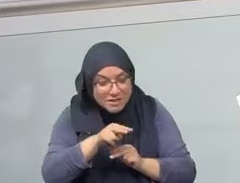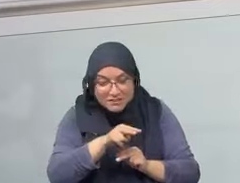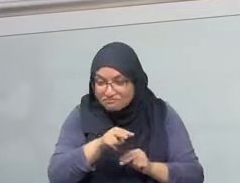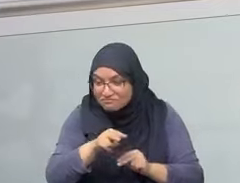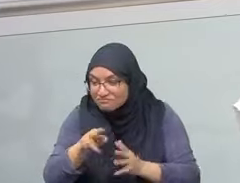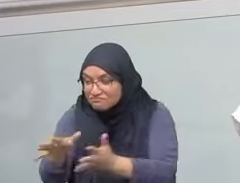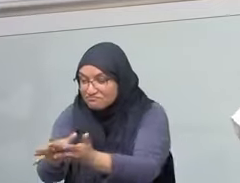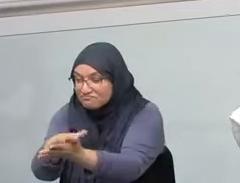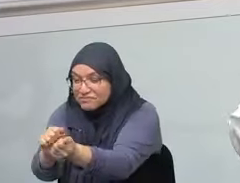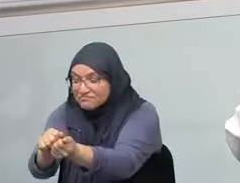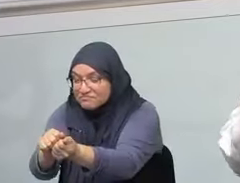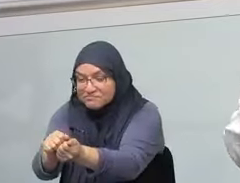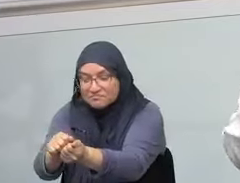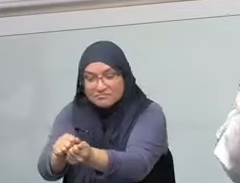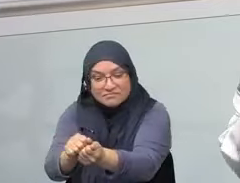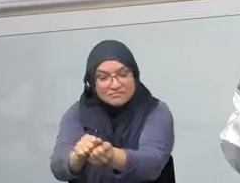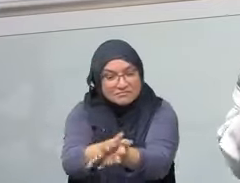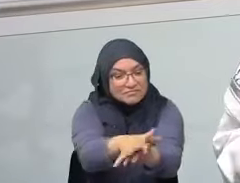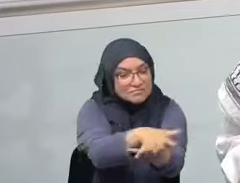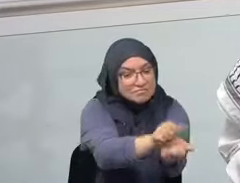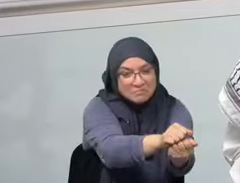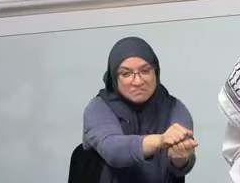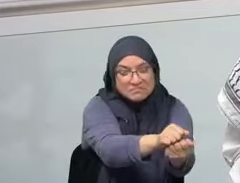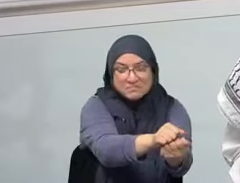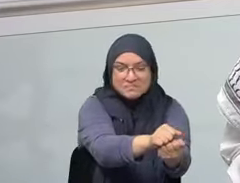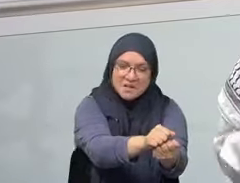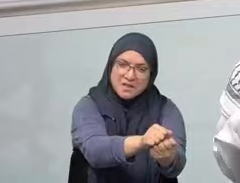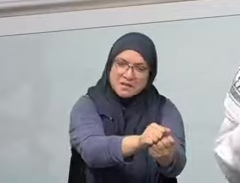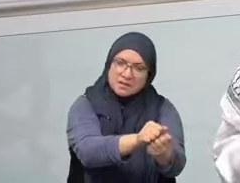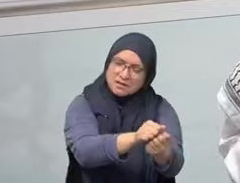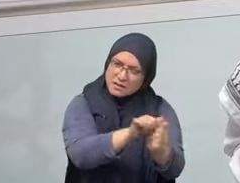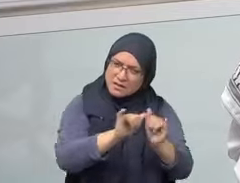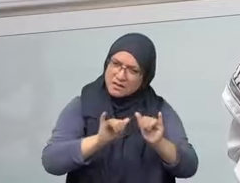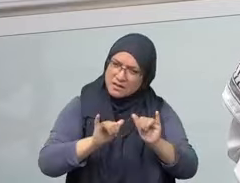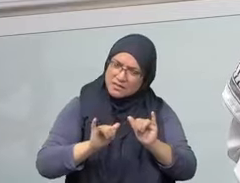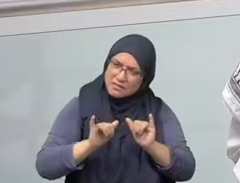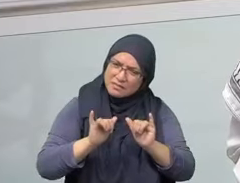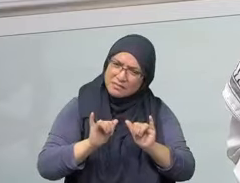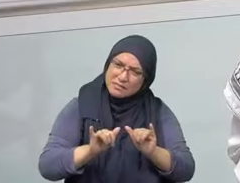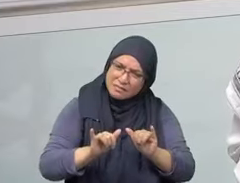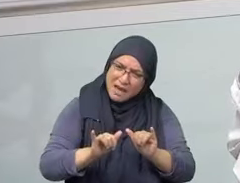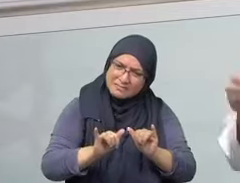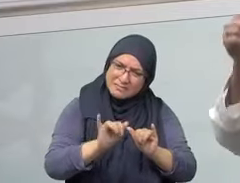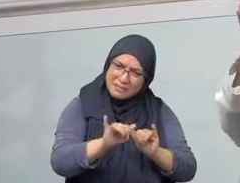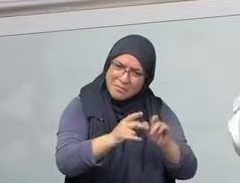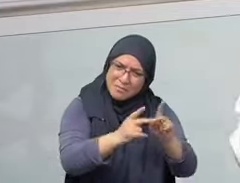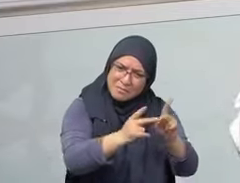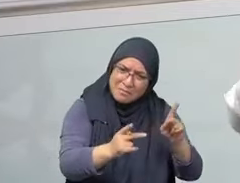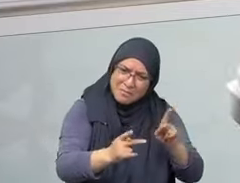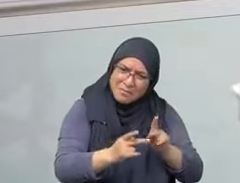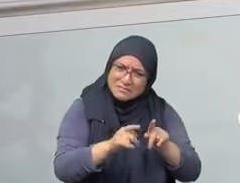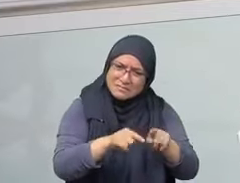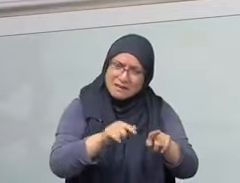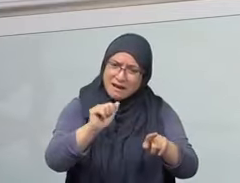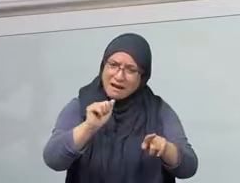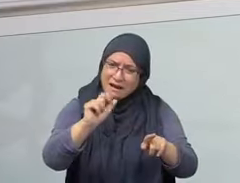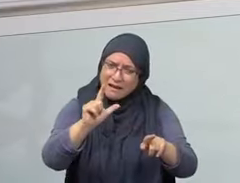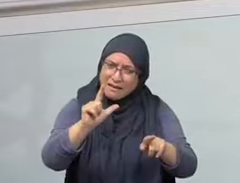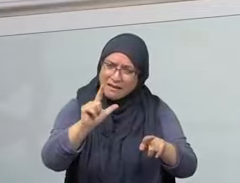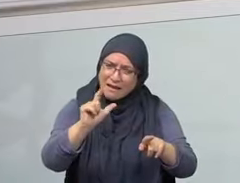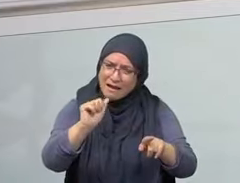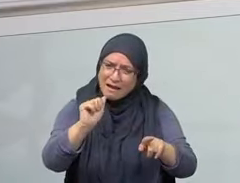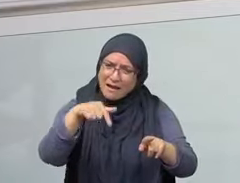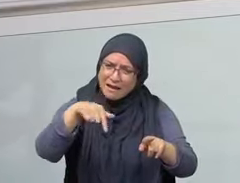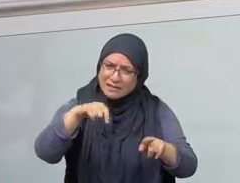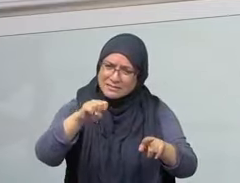Which is the primary part, the primary masjid mentioned in this verse. Especially Masjid Al-Aqsa. And the evil of killing